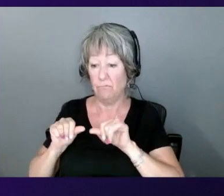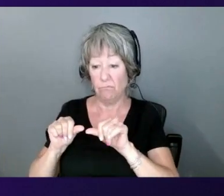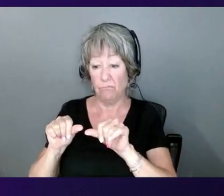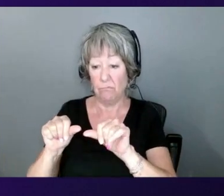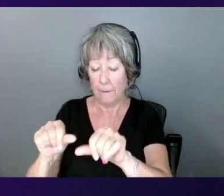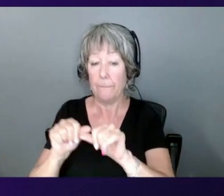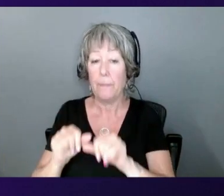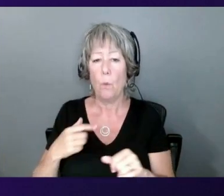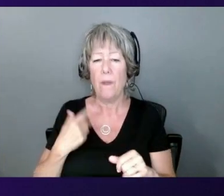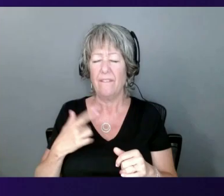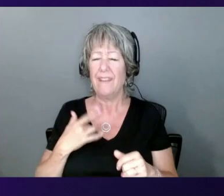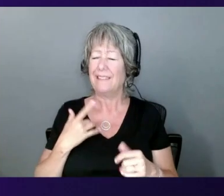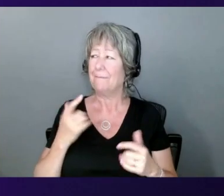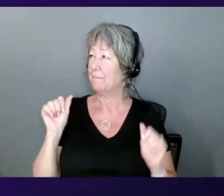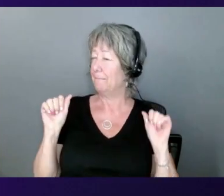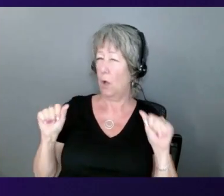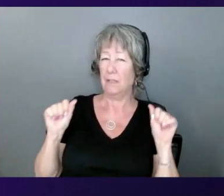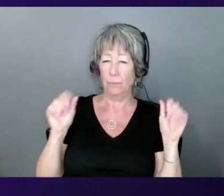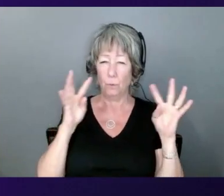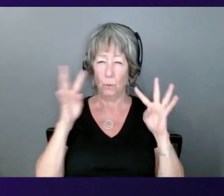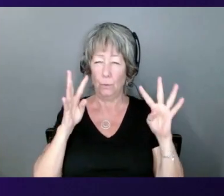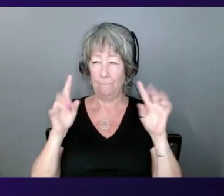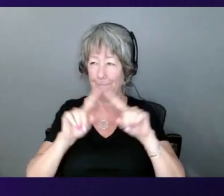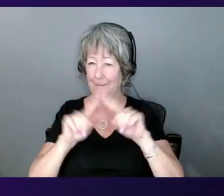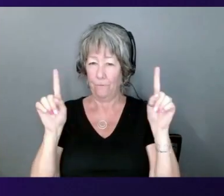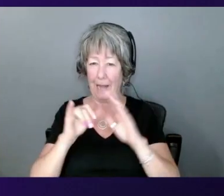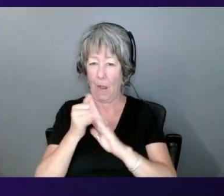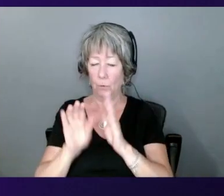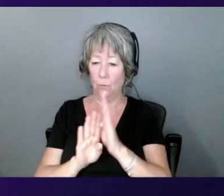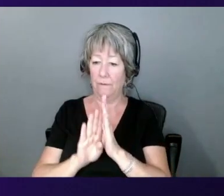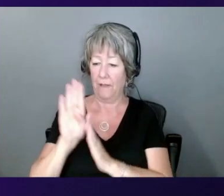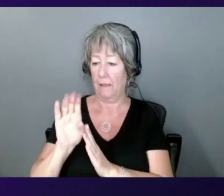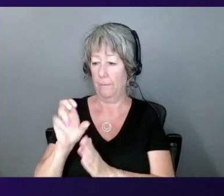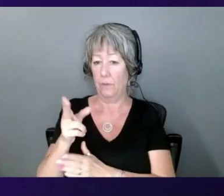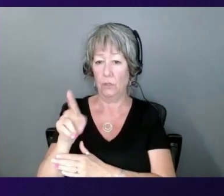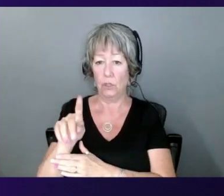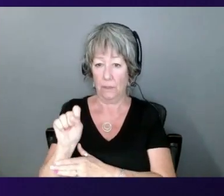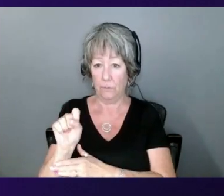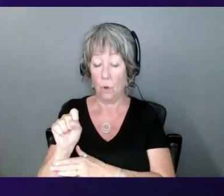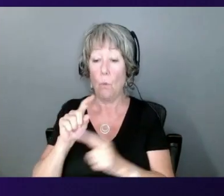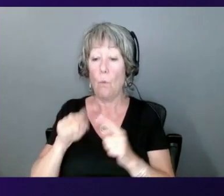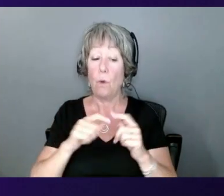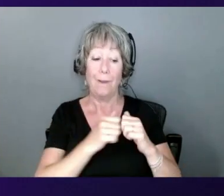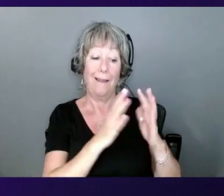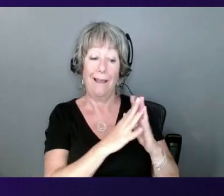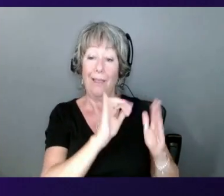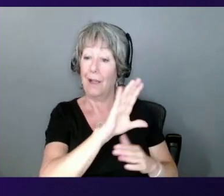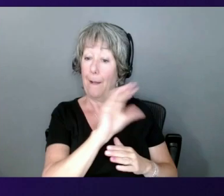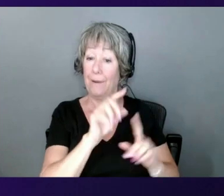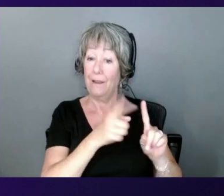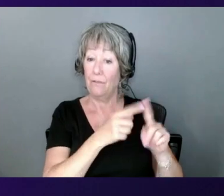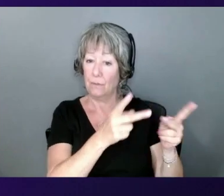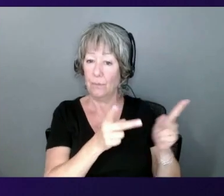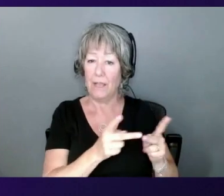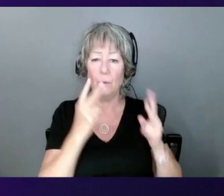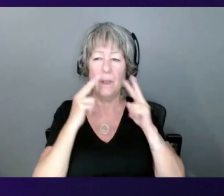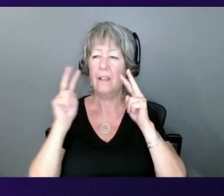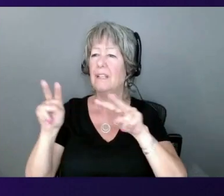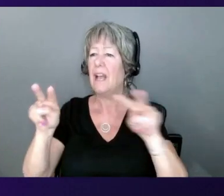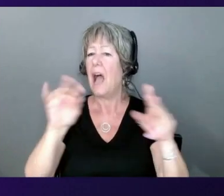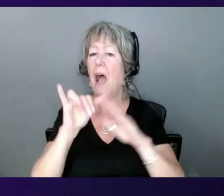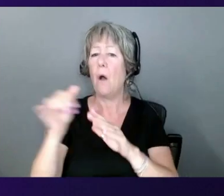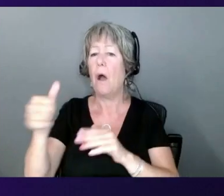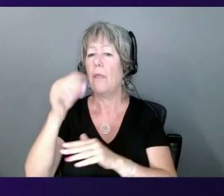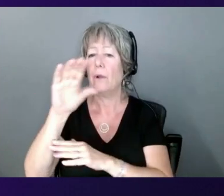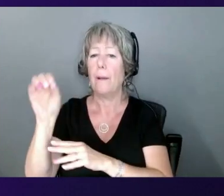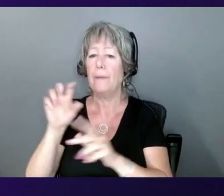could be a different way to develop chips. Back in the day, we started Annapurna because we looked at the other way chip industry was investing in infrastructure